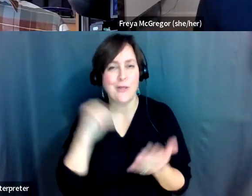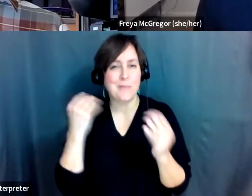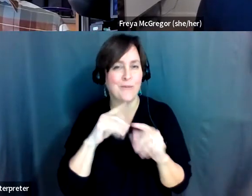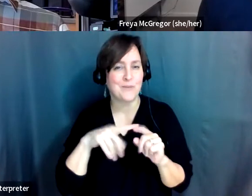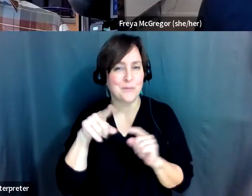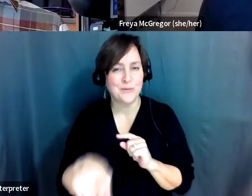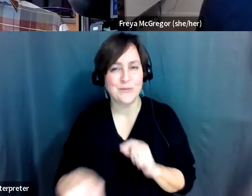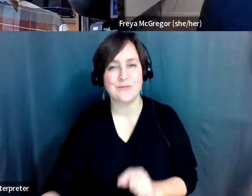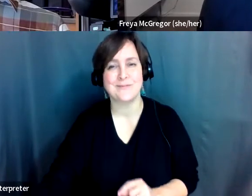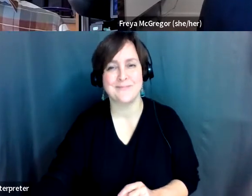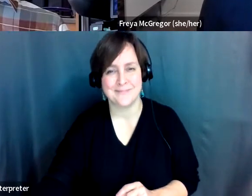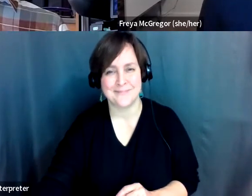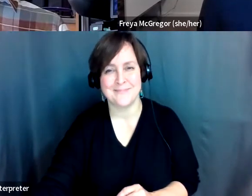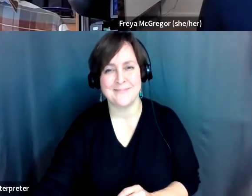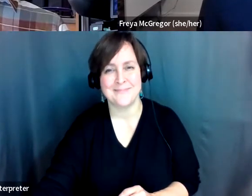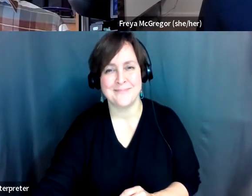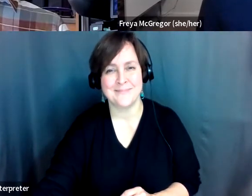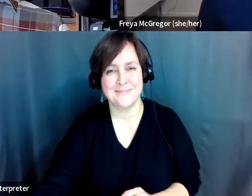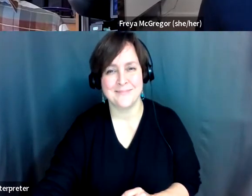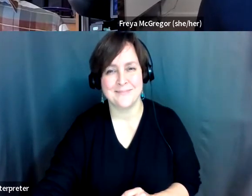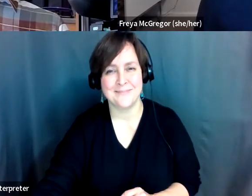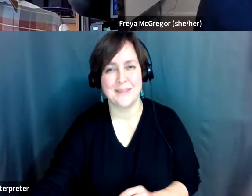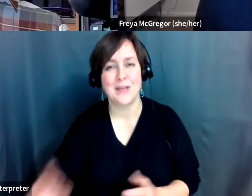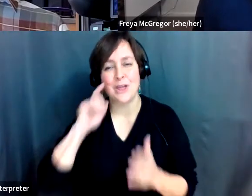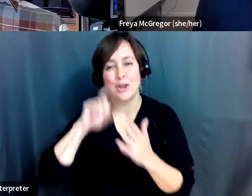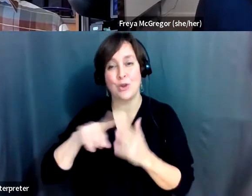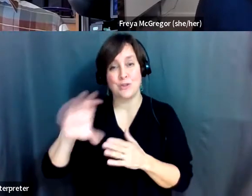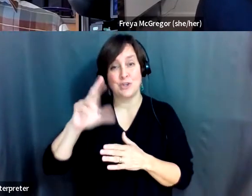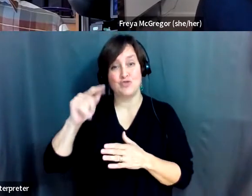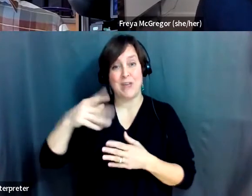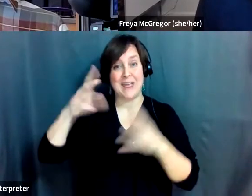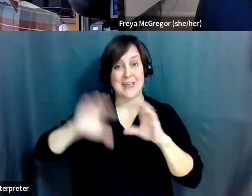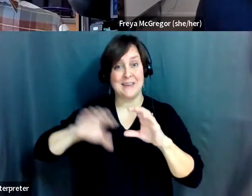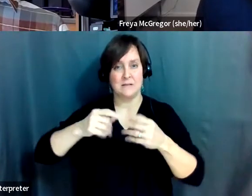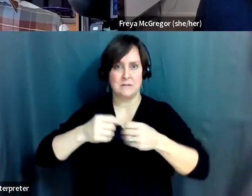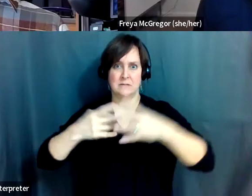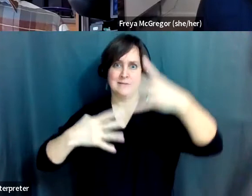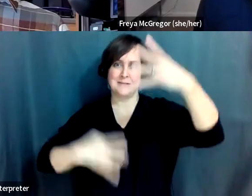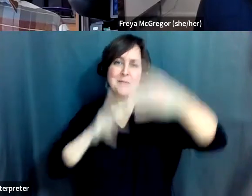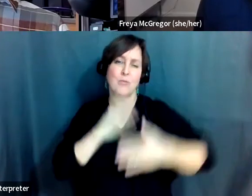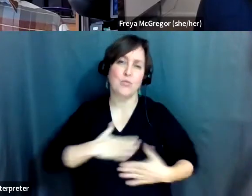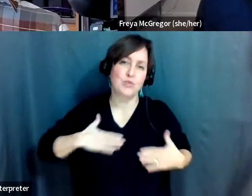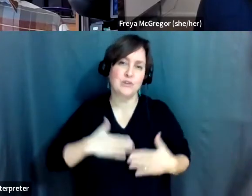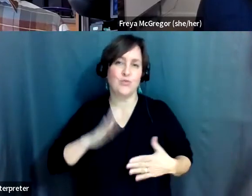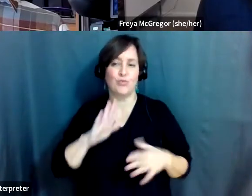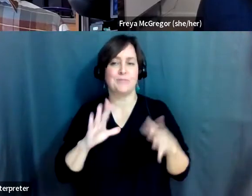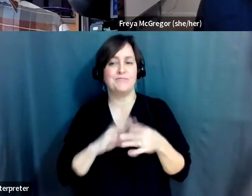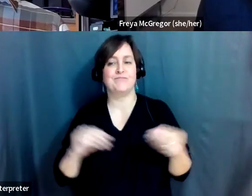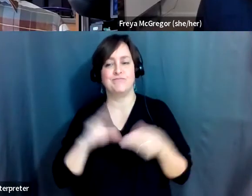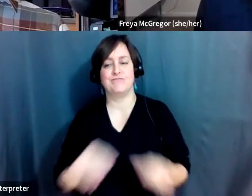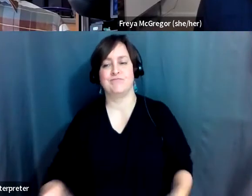there's quite a bit of appreciation in the chat. Um, so thank you. Um, let's say, um,